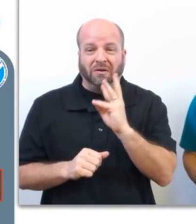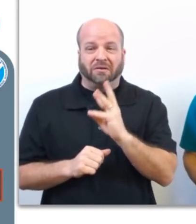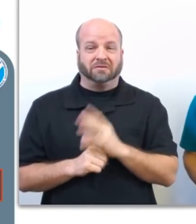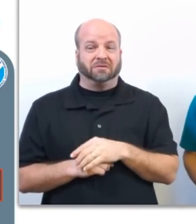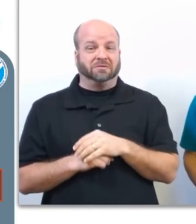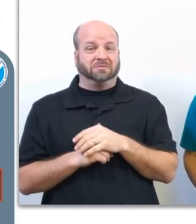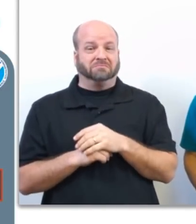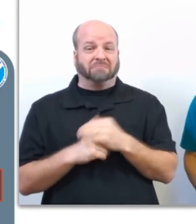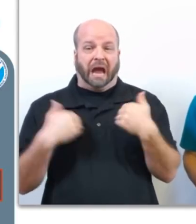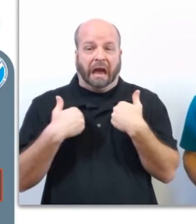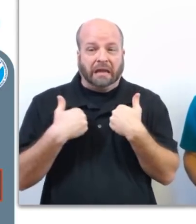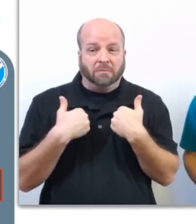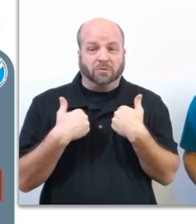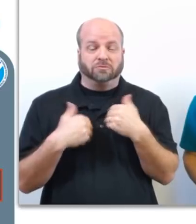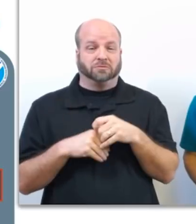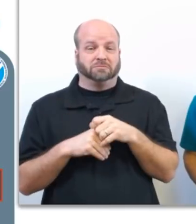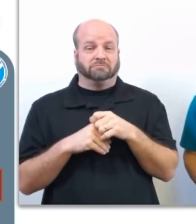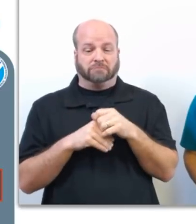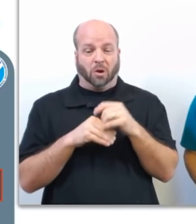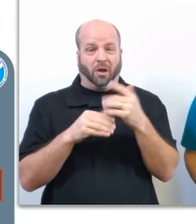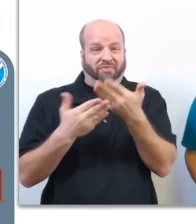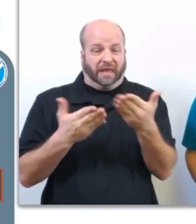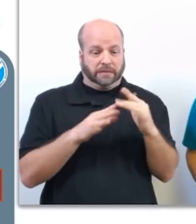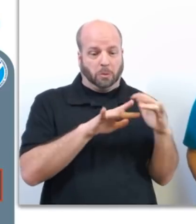debris, and electrocution.